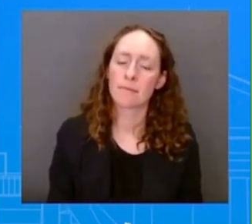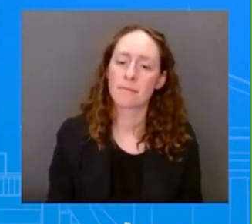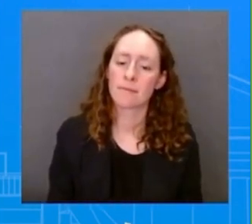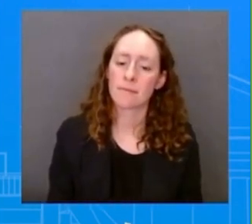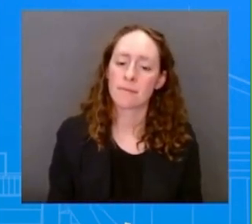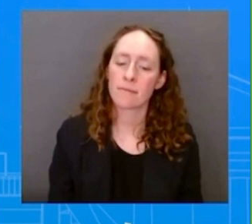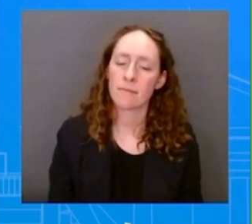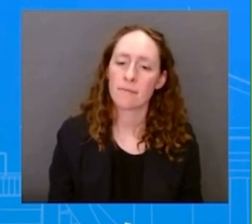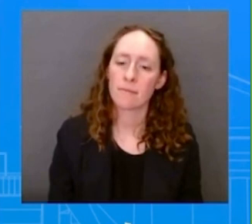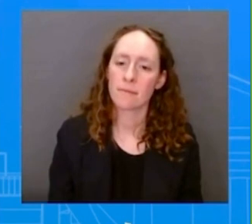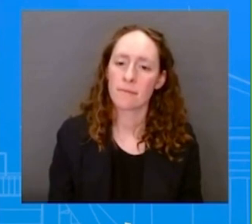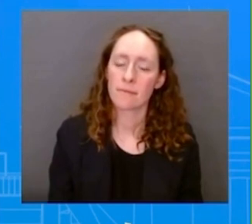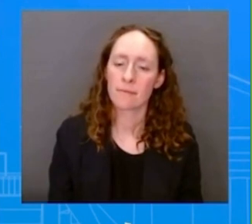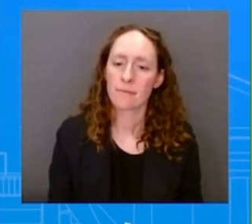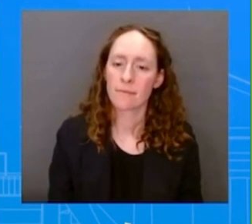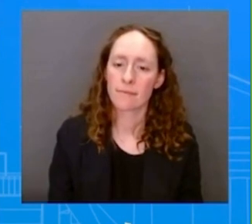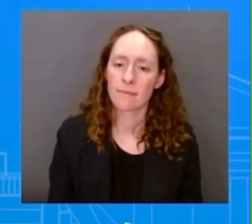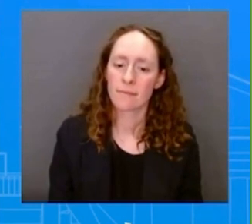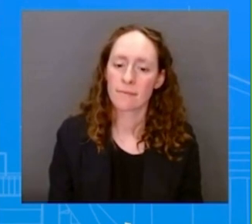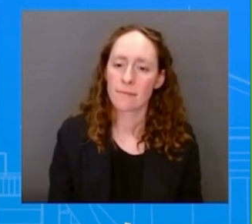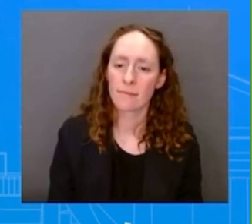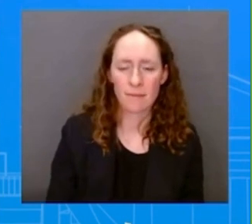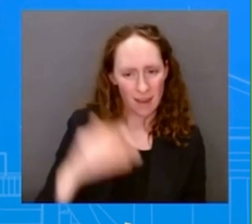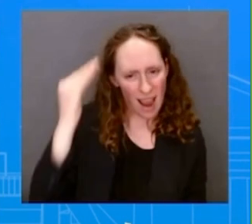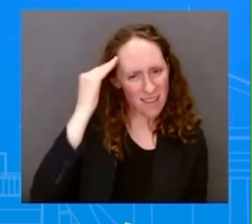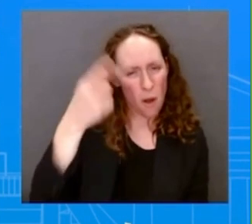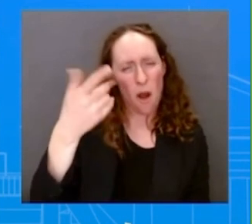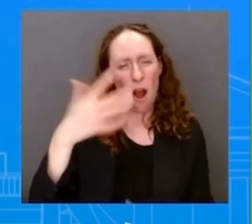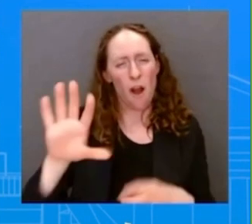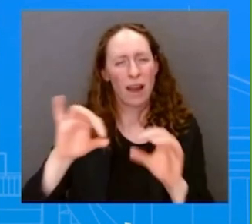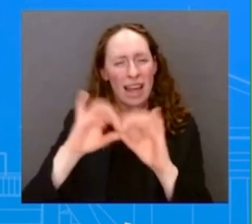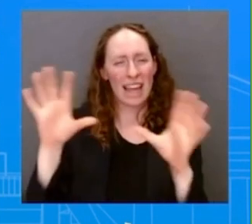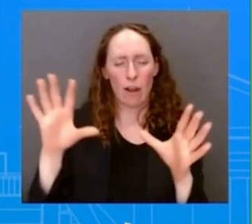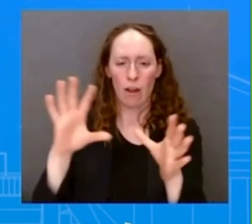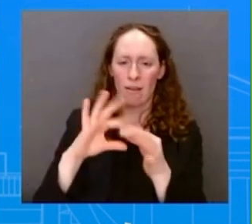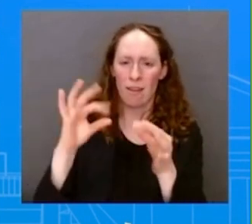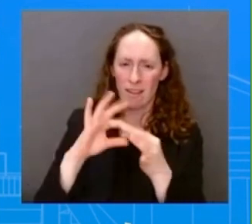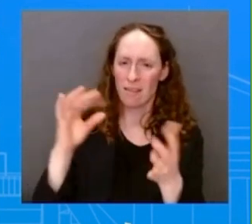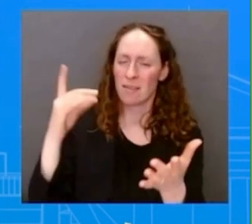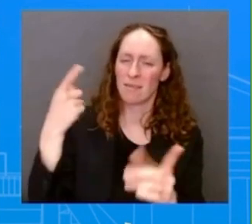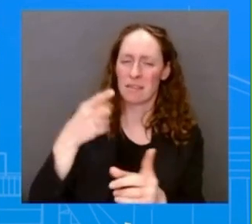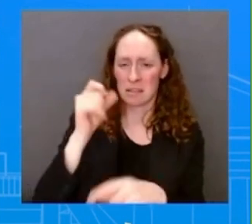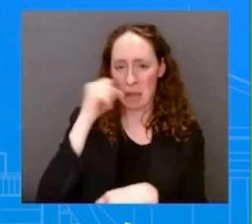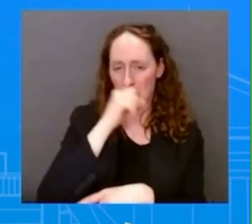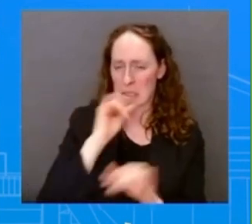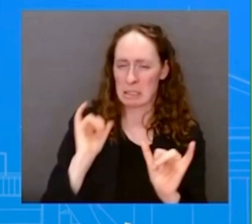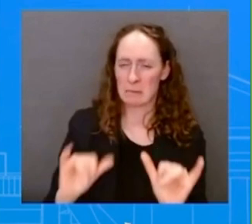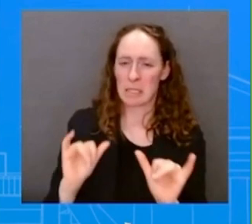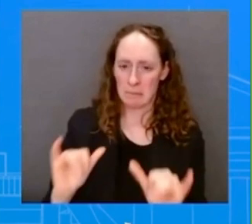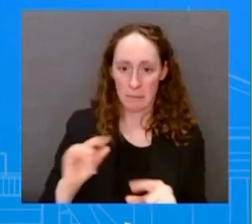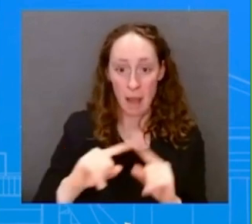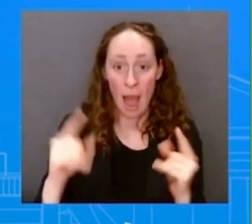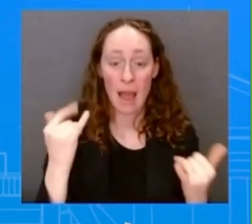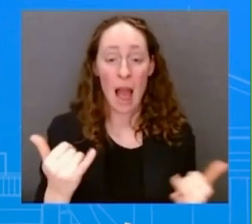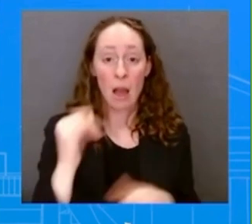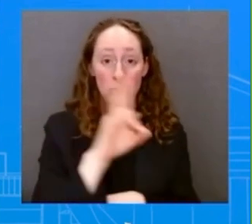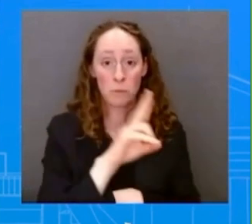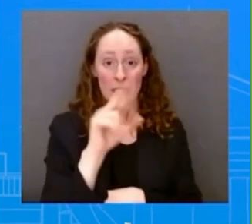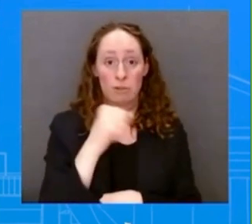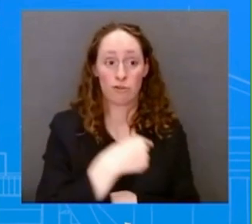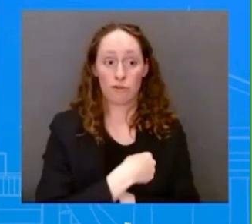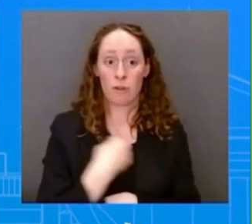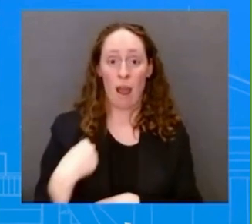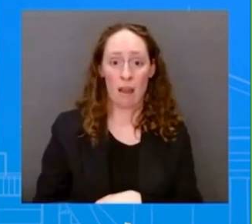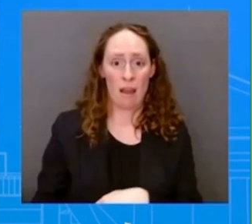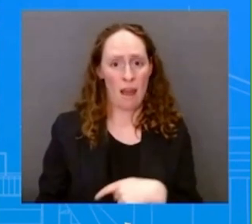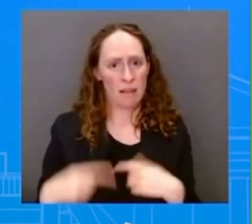there's nothing new here, but the state of affairs between U.S. and China has changed since those other meetings. China has made clear that